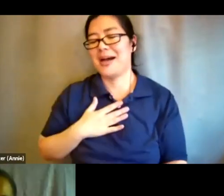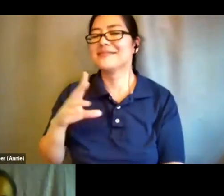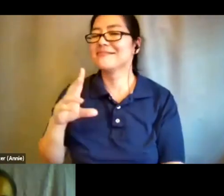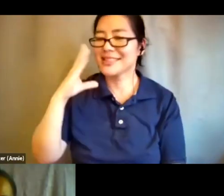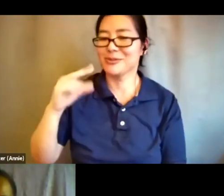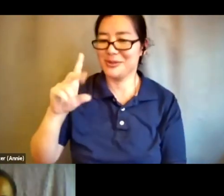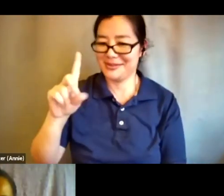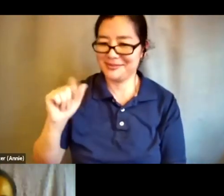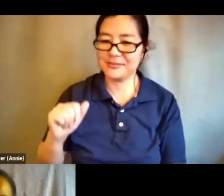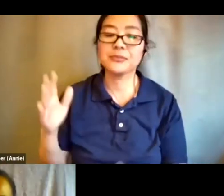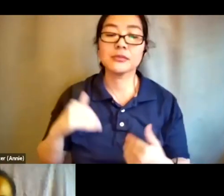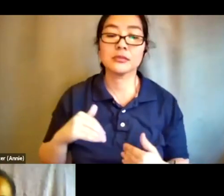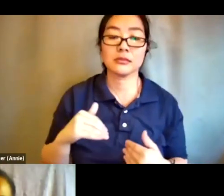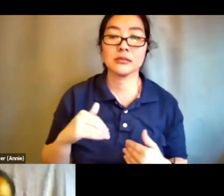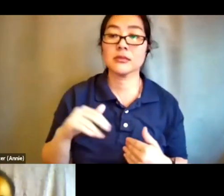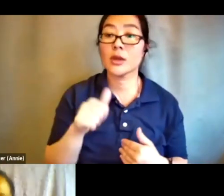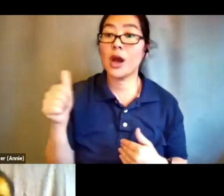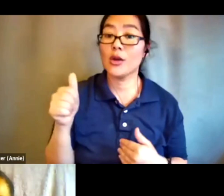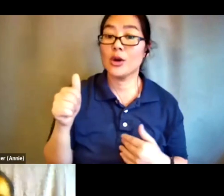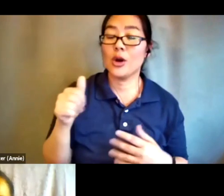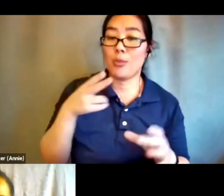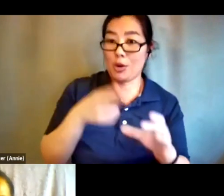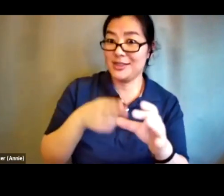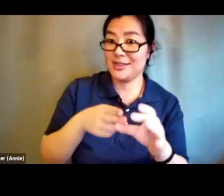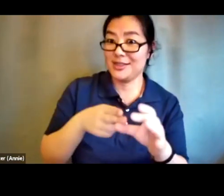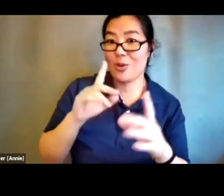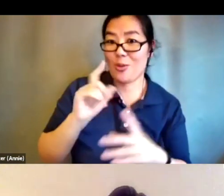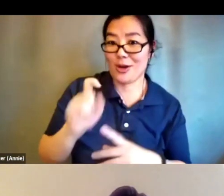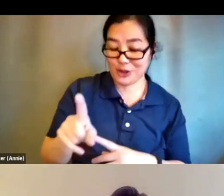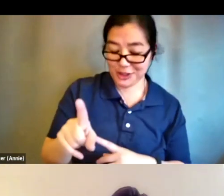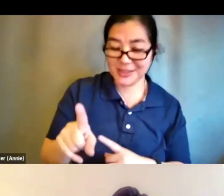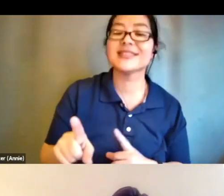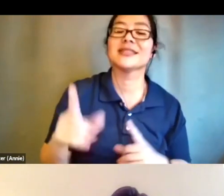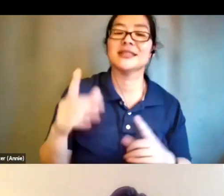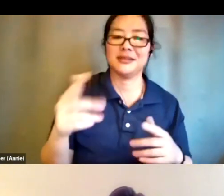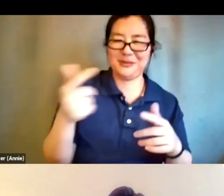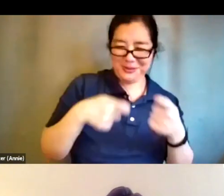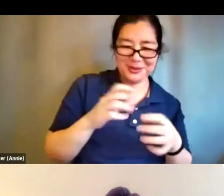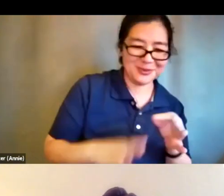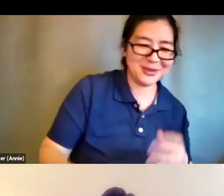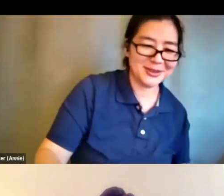question and i'd like for india to join us i think we're going to switch interpreters